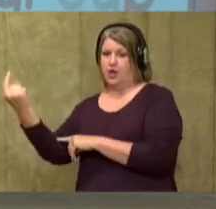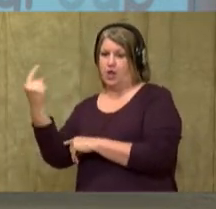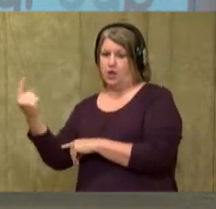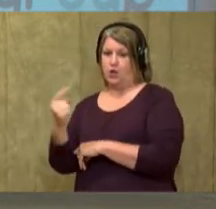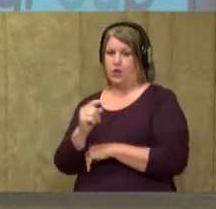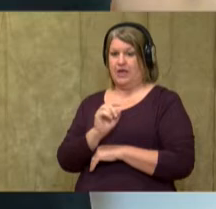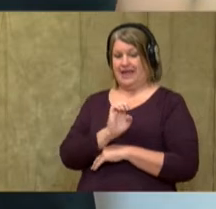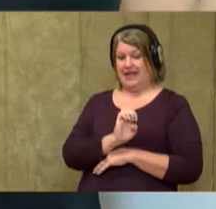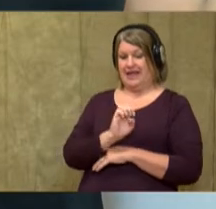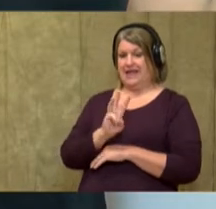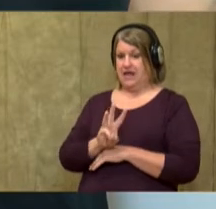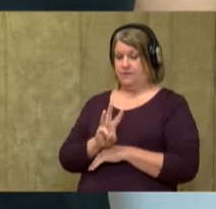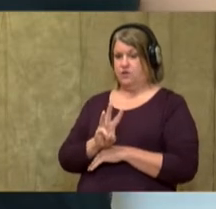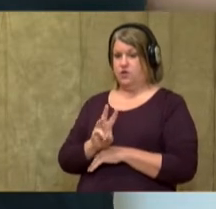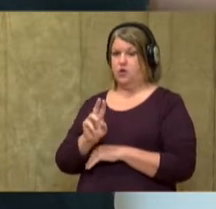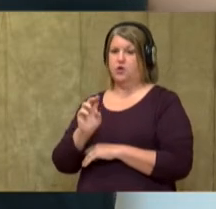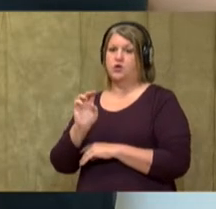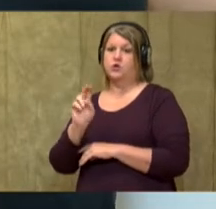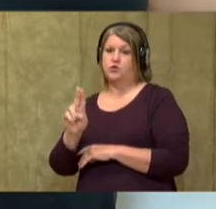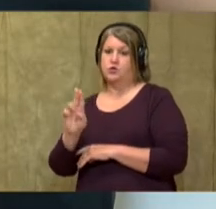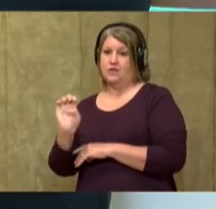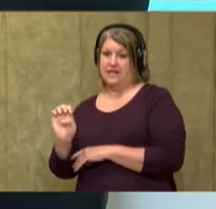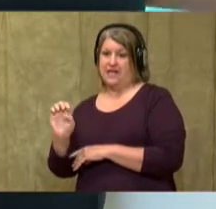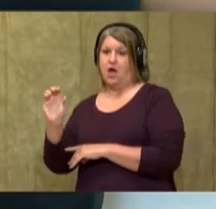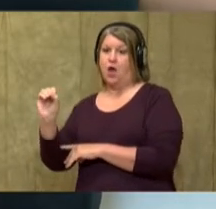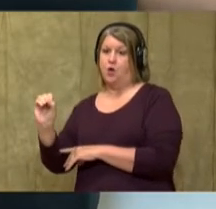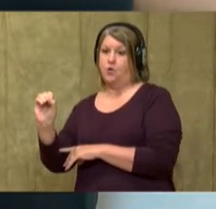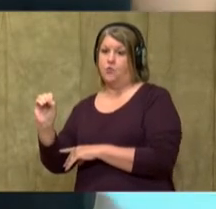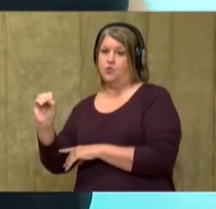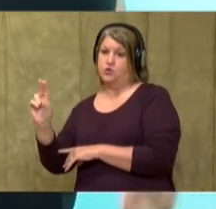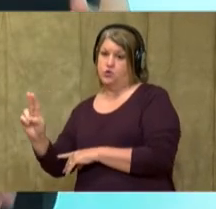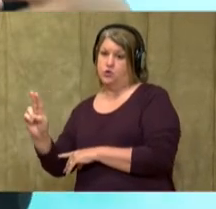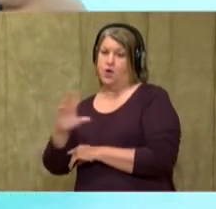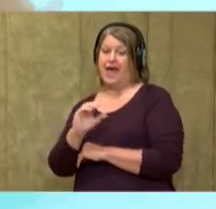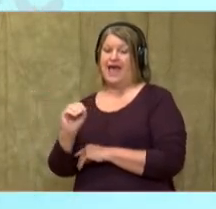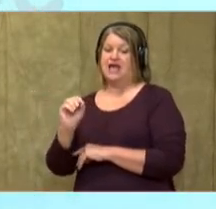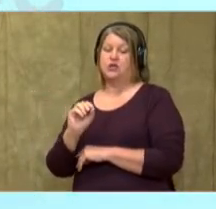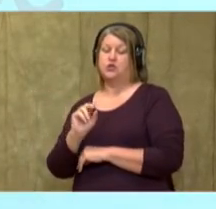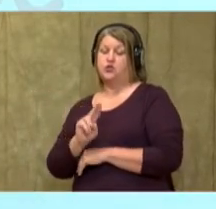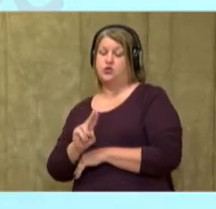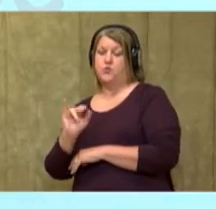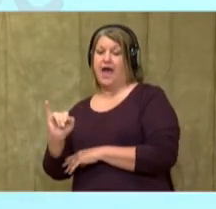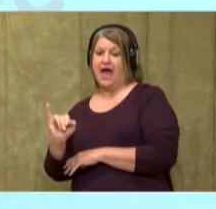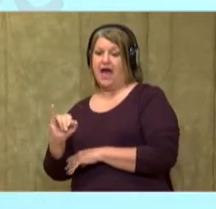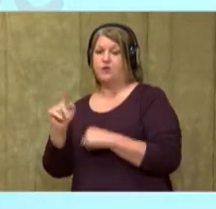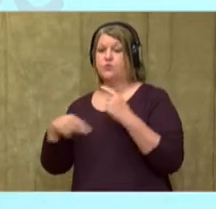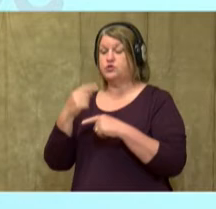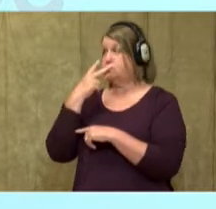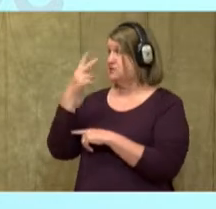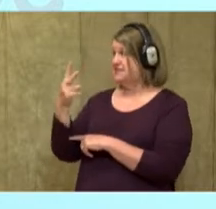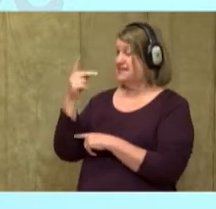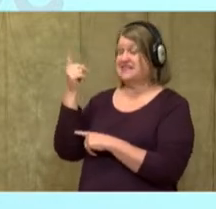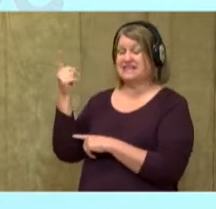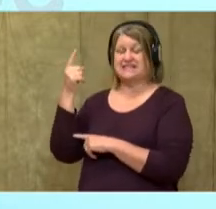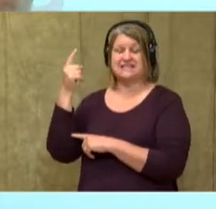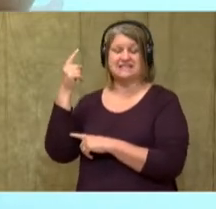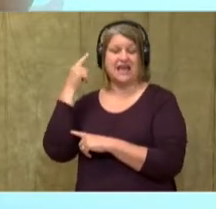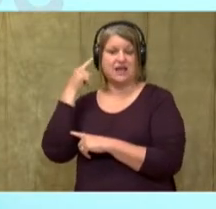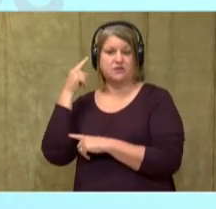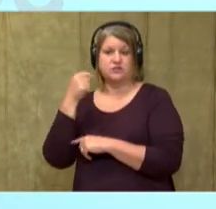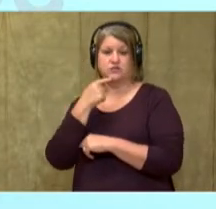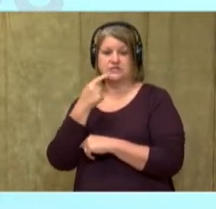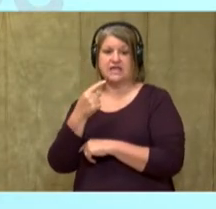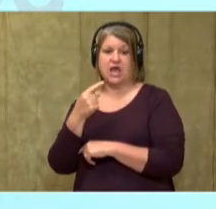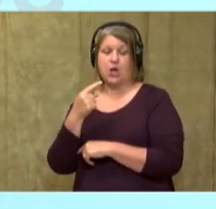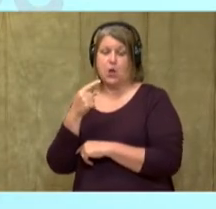E-W, U-E, O-U, and U-I. So when you see these sounds, you're going to say oo.